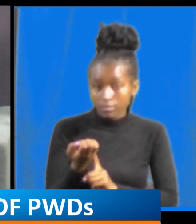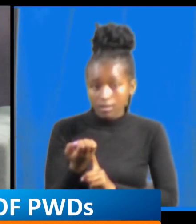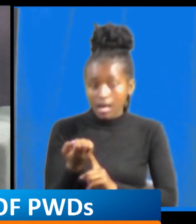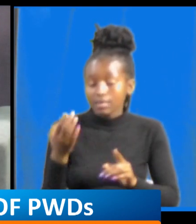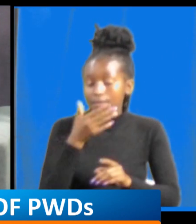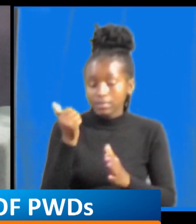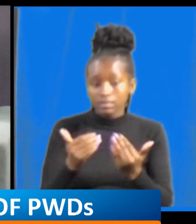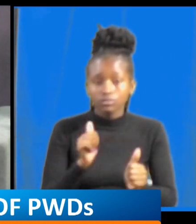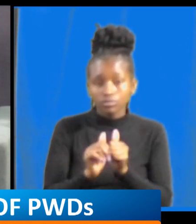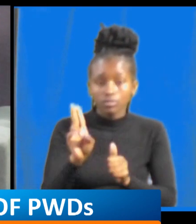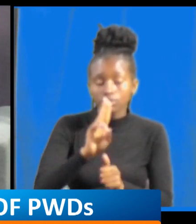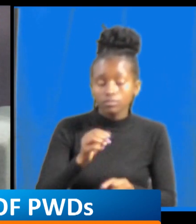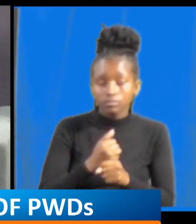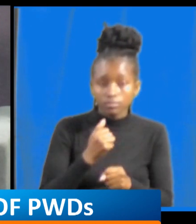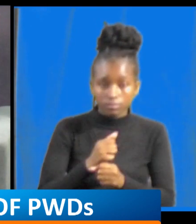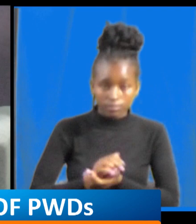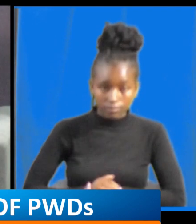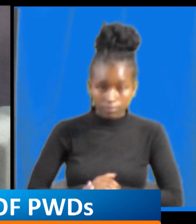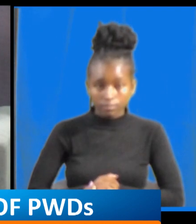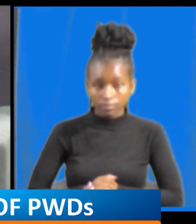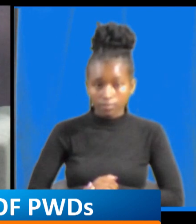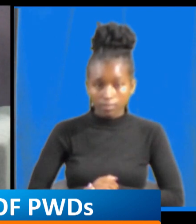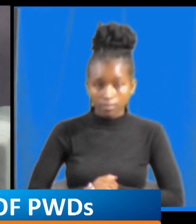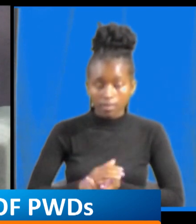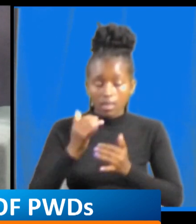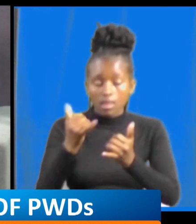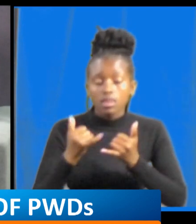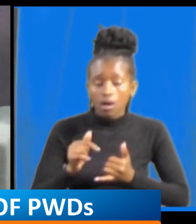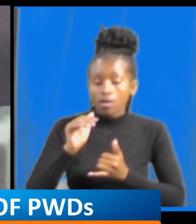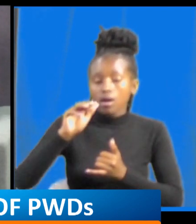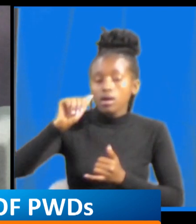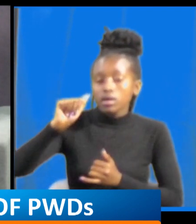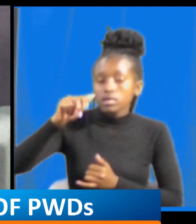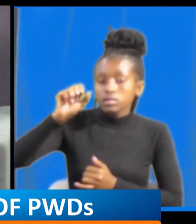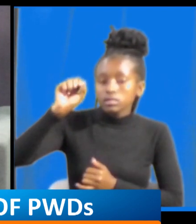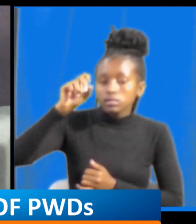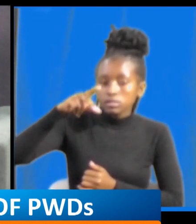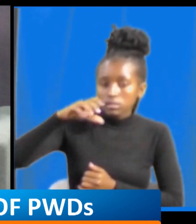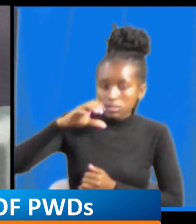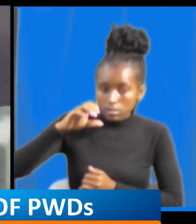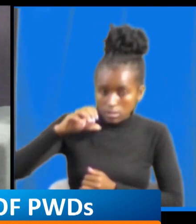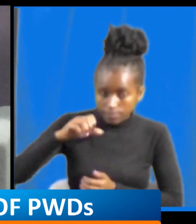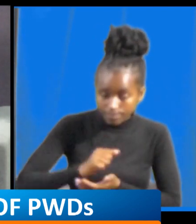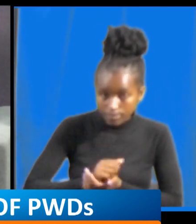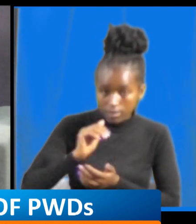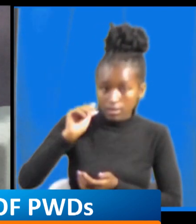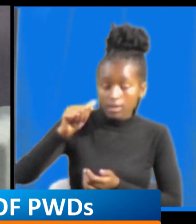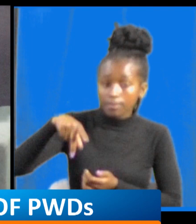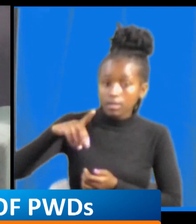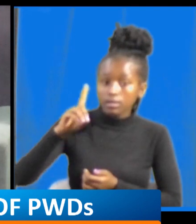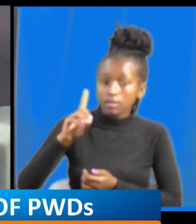environment to work wow wow association for the physically disabled of Kenya seem to be a life-changing